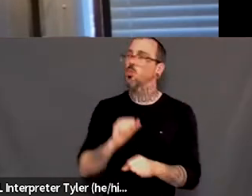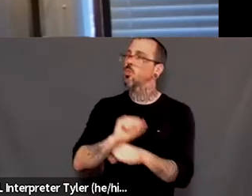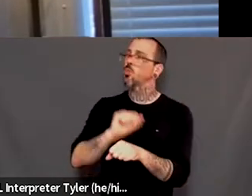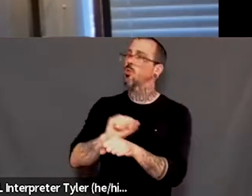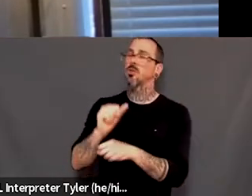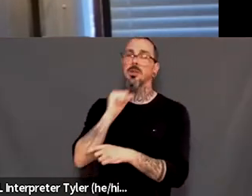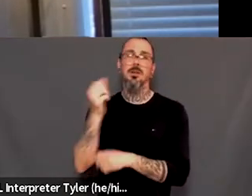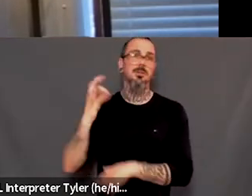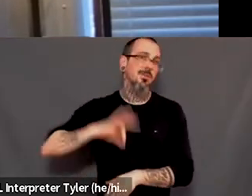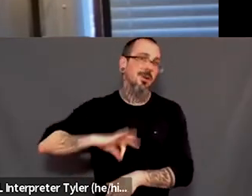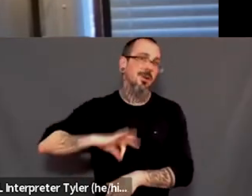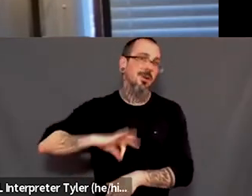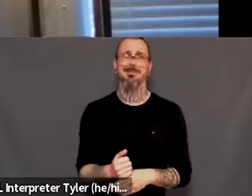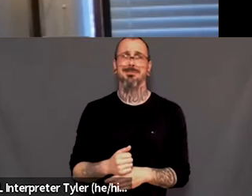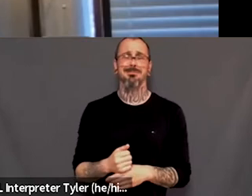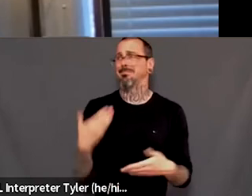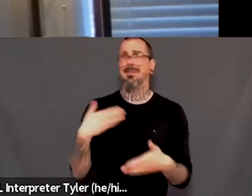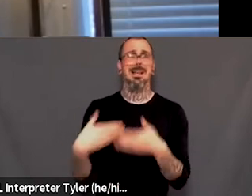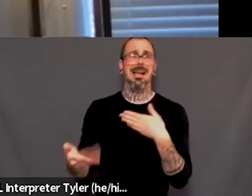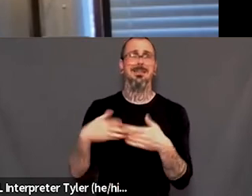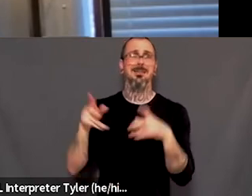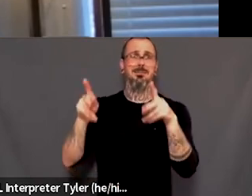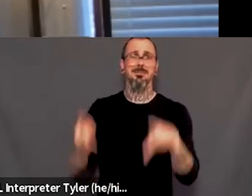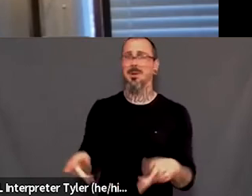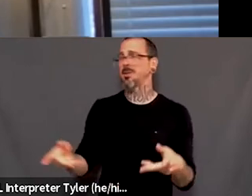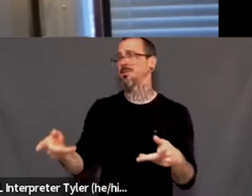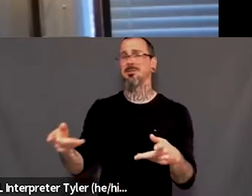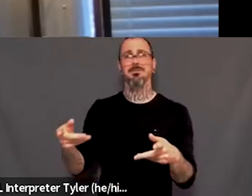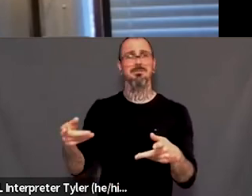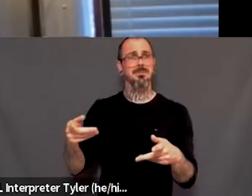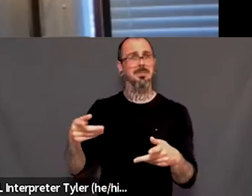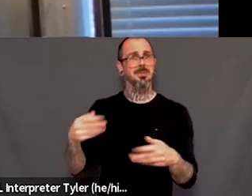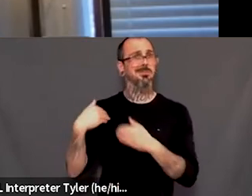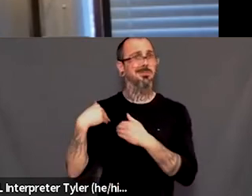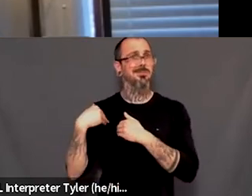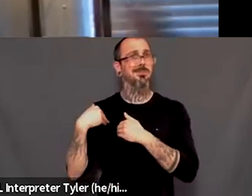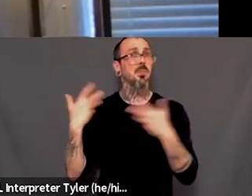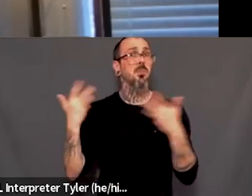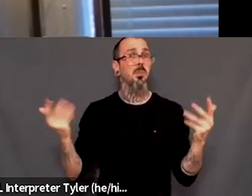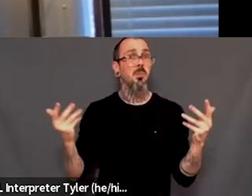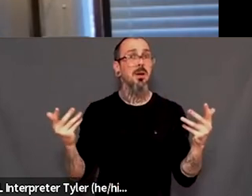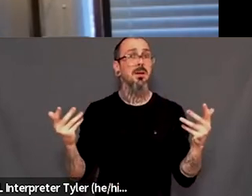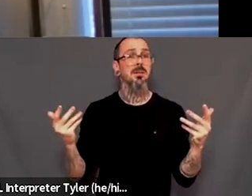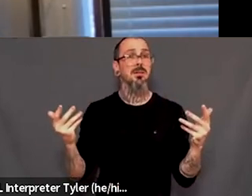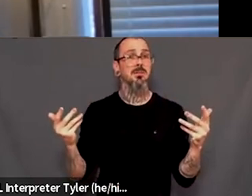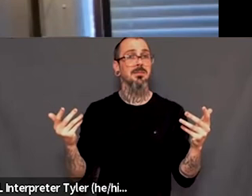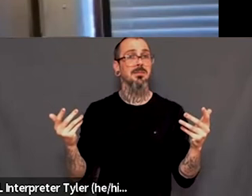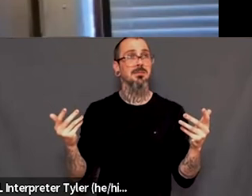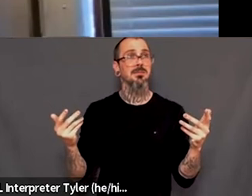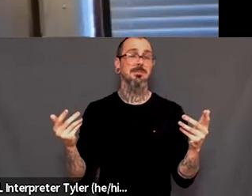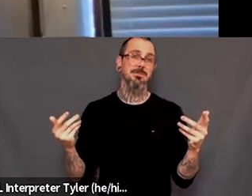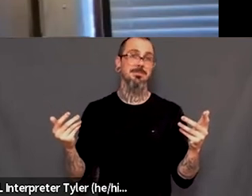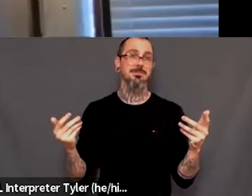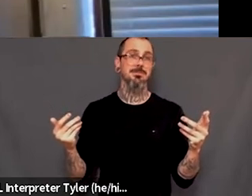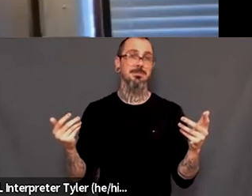any, anyone is to, uh, really set forth those, uh,